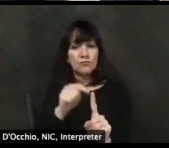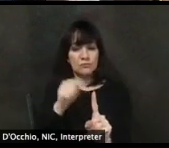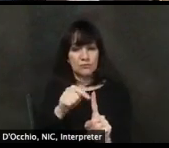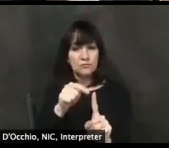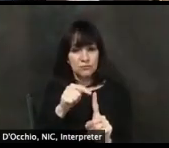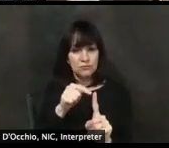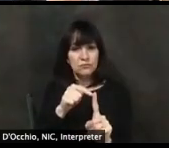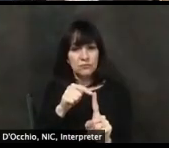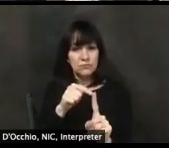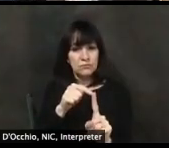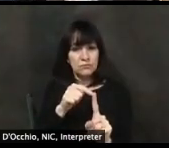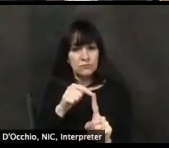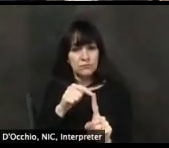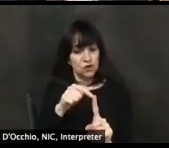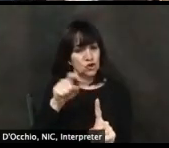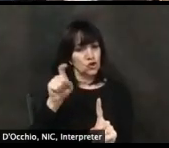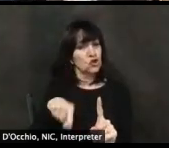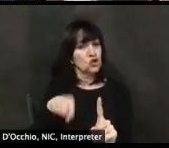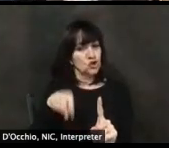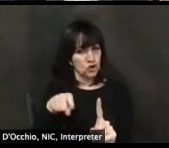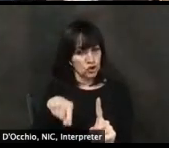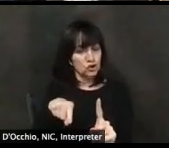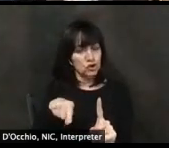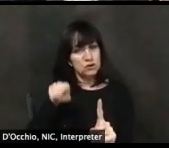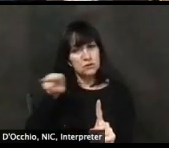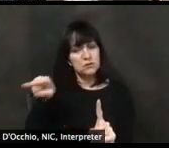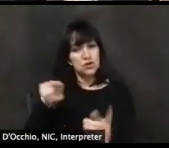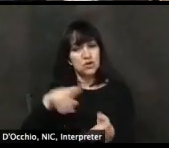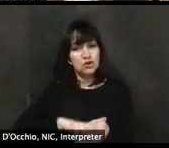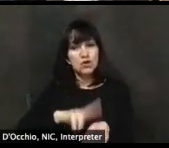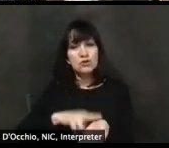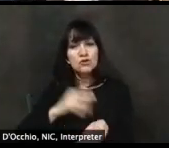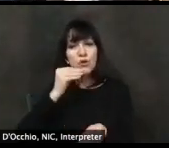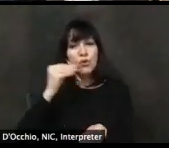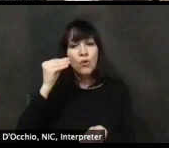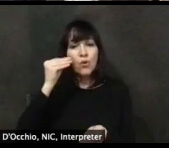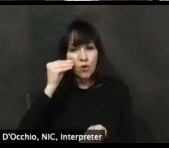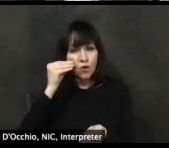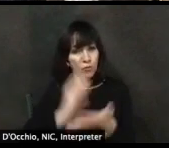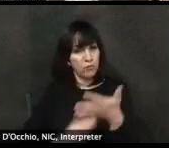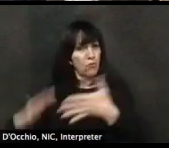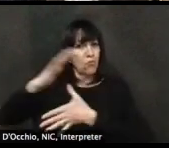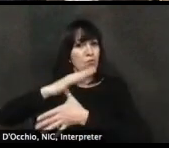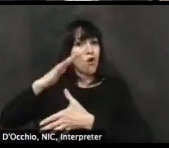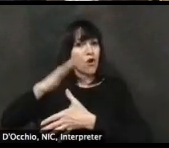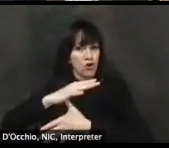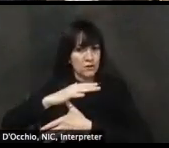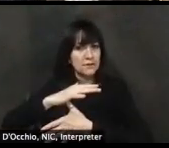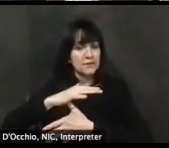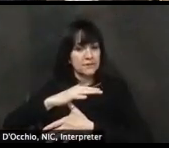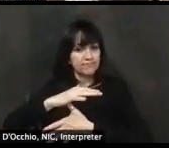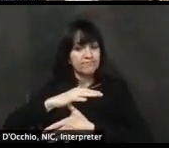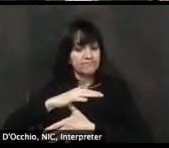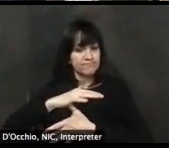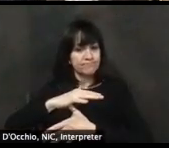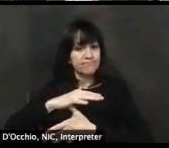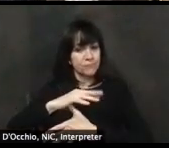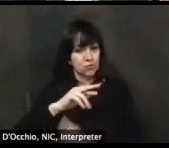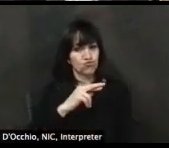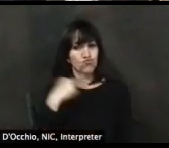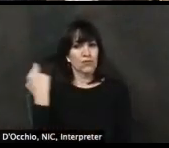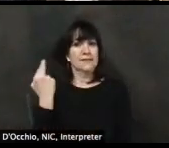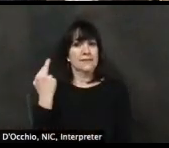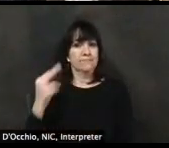an even greater priority. Dr. Tay, can you talk about, uh, the risk particularly in nursing homes of COVID-19 and,